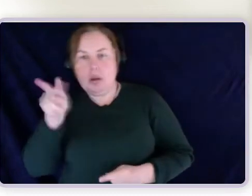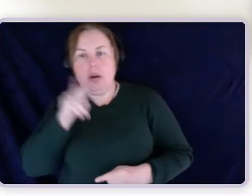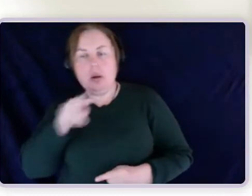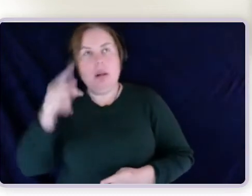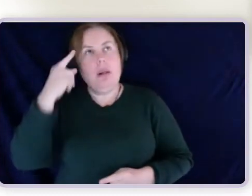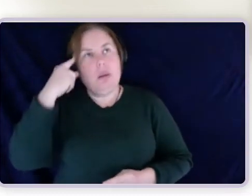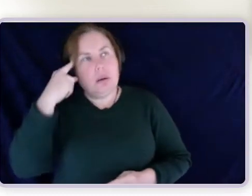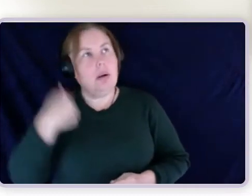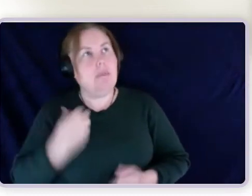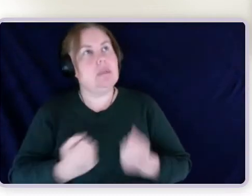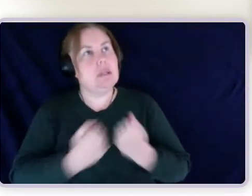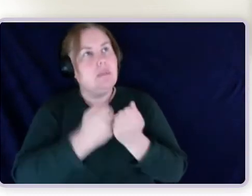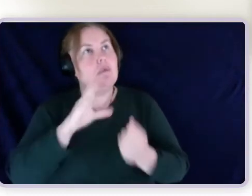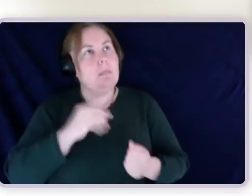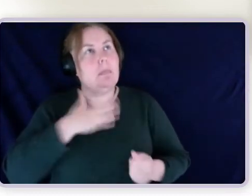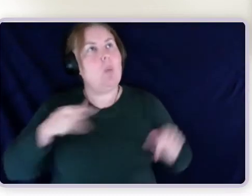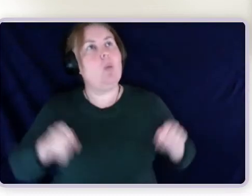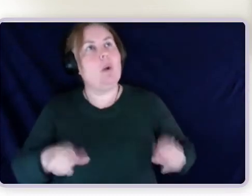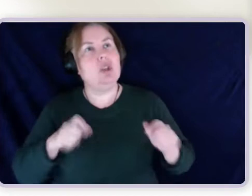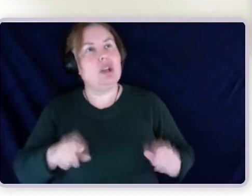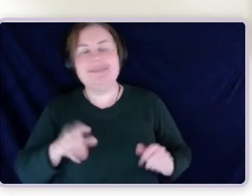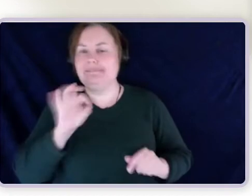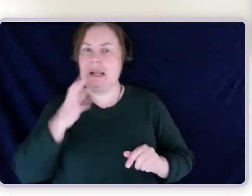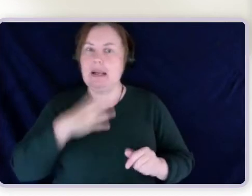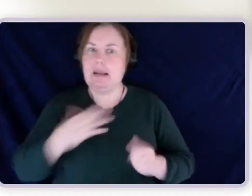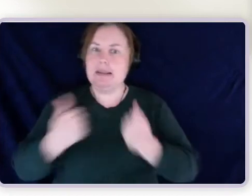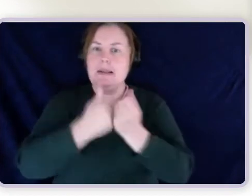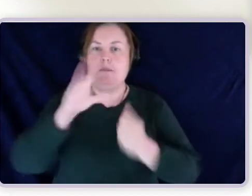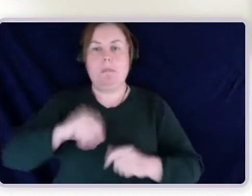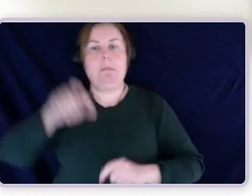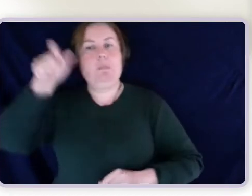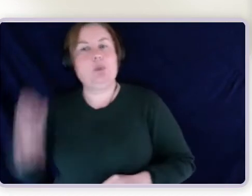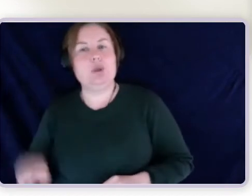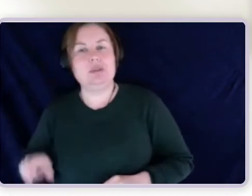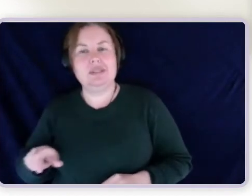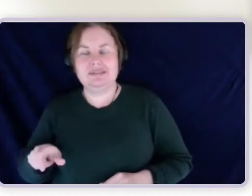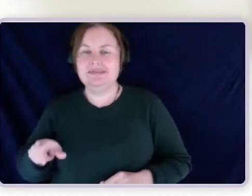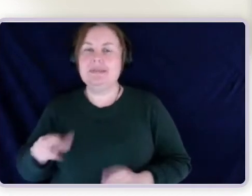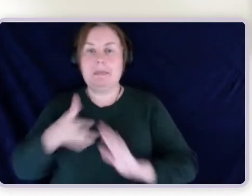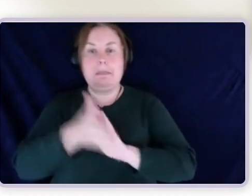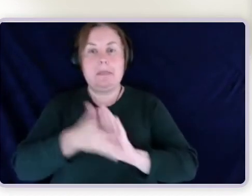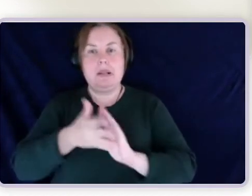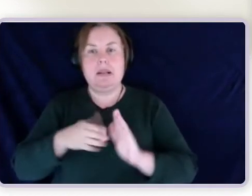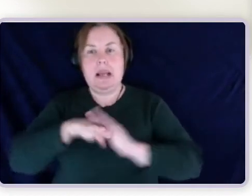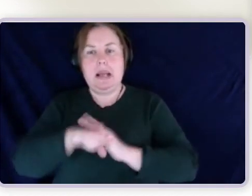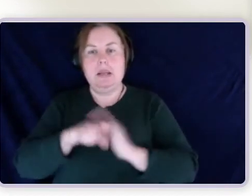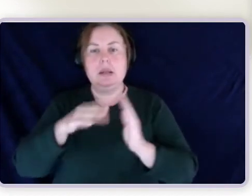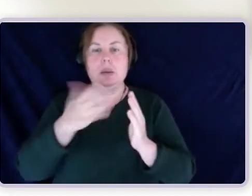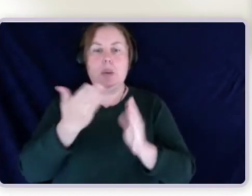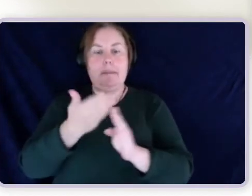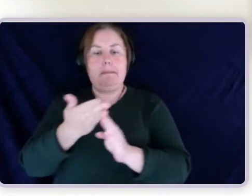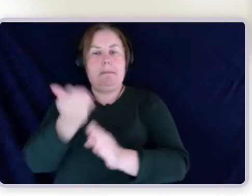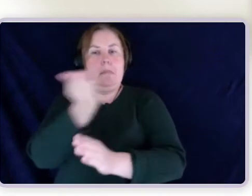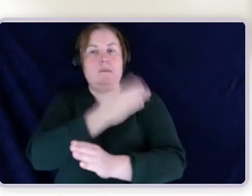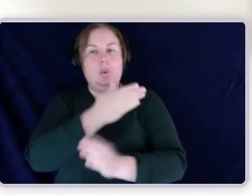clear from what we're reading on the screen right now that that's what assistance means. It's in the preamble to the tables where this is contained,